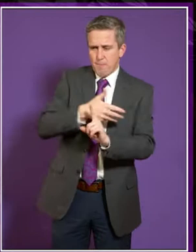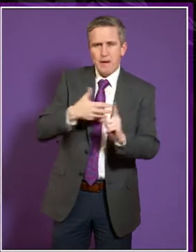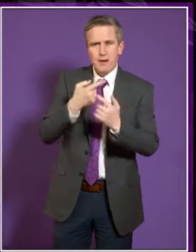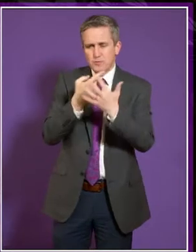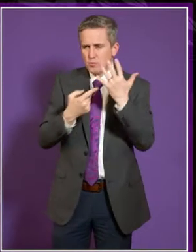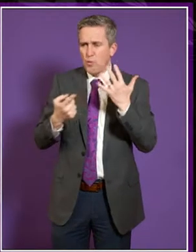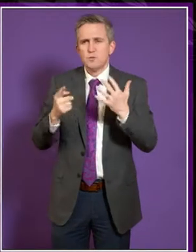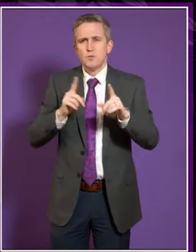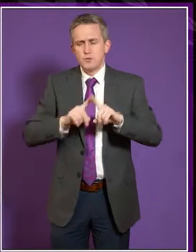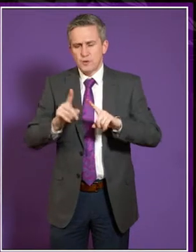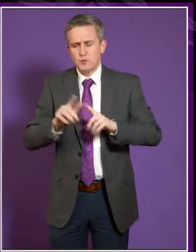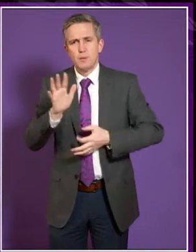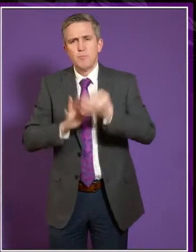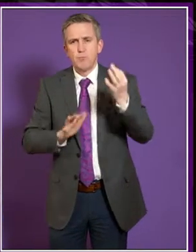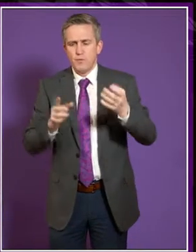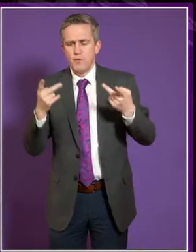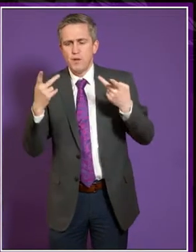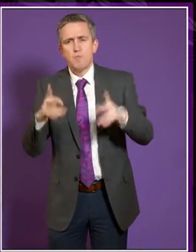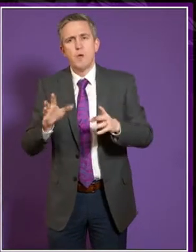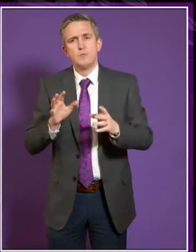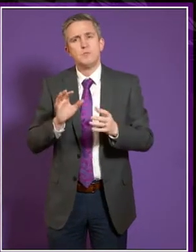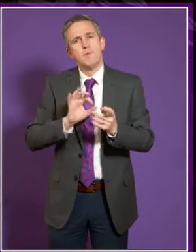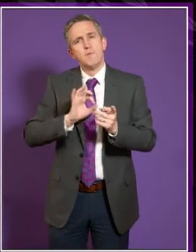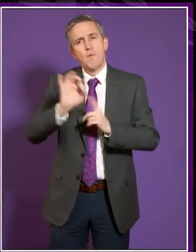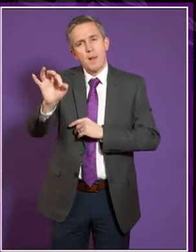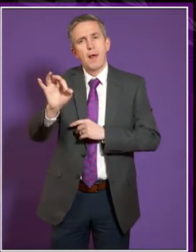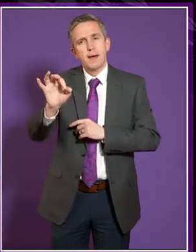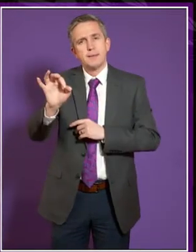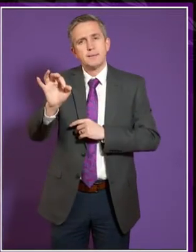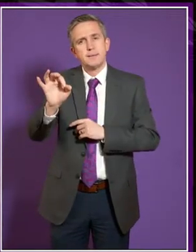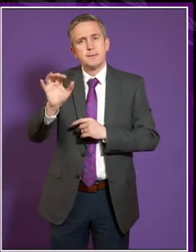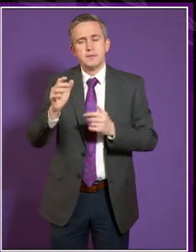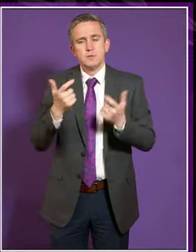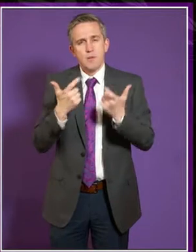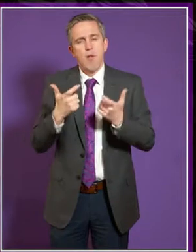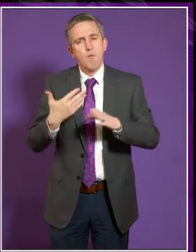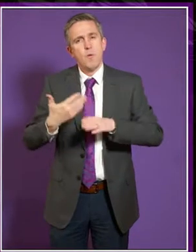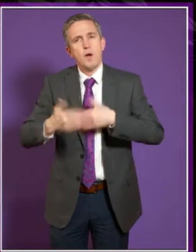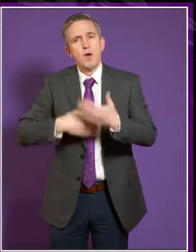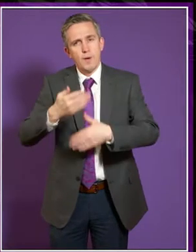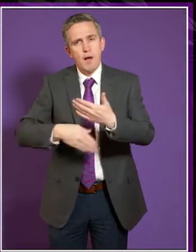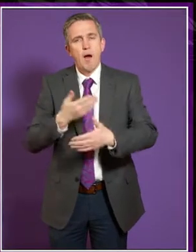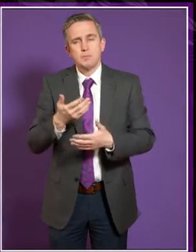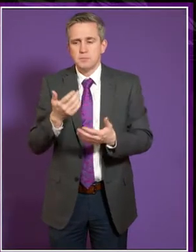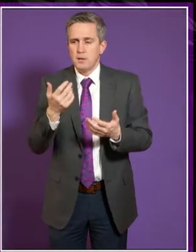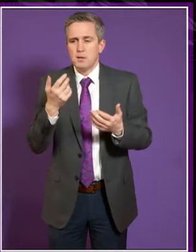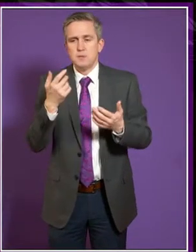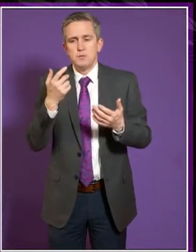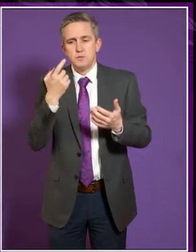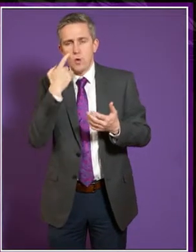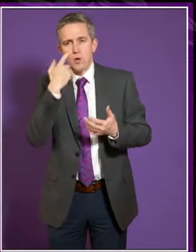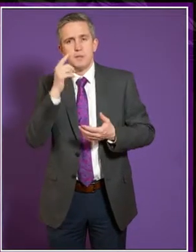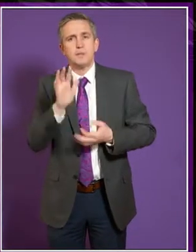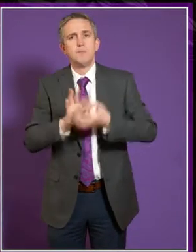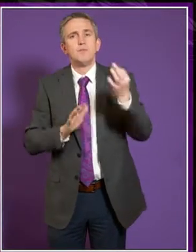institutions. So there is a real movement of travel that's happening that kind of started with the Commission on Widening Access, hopefully is helped